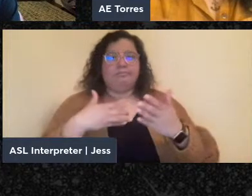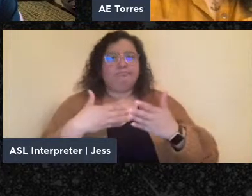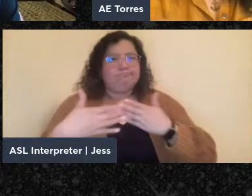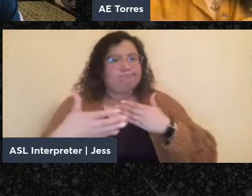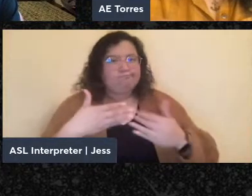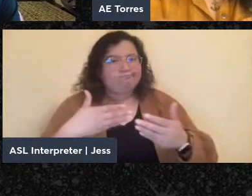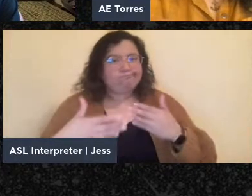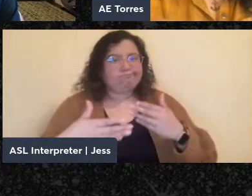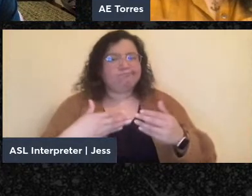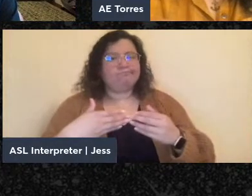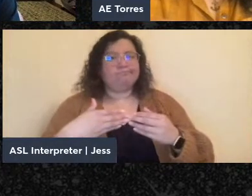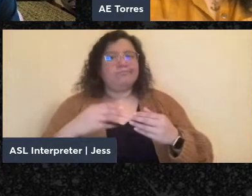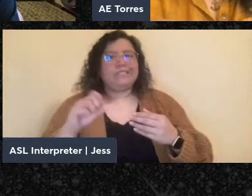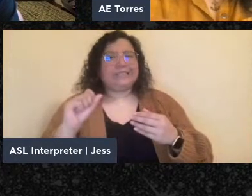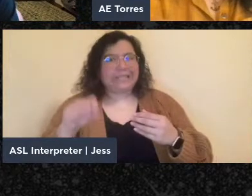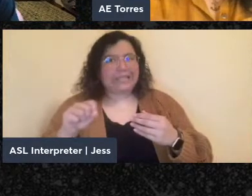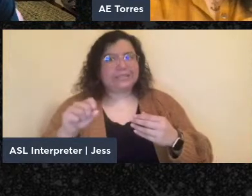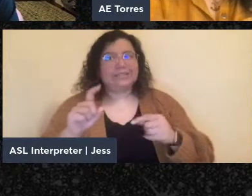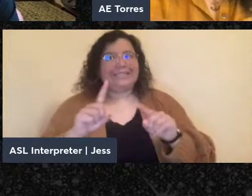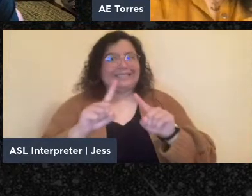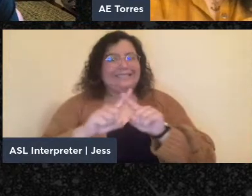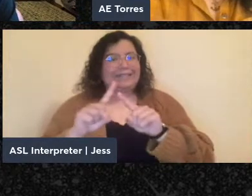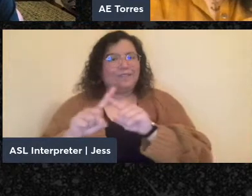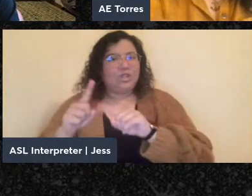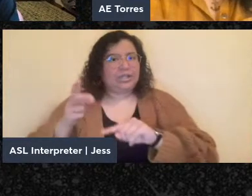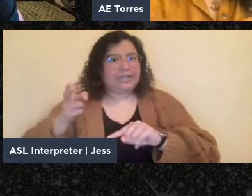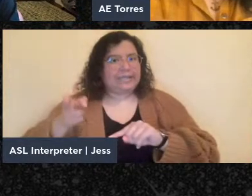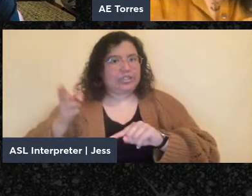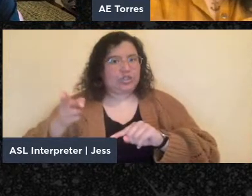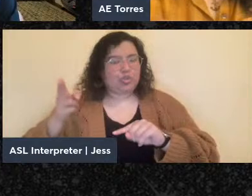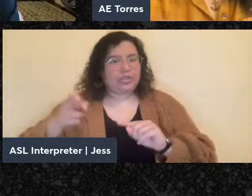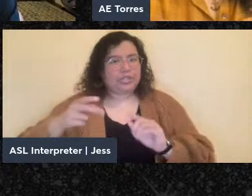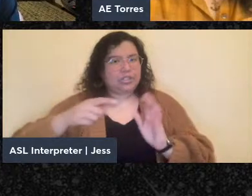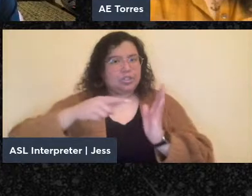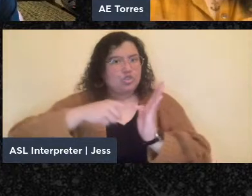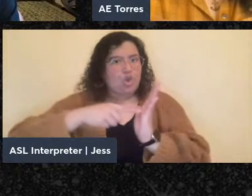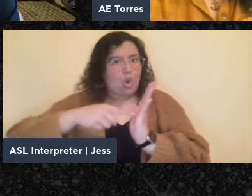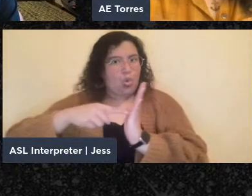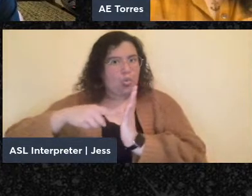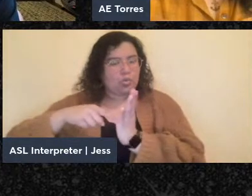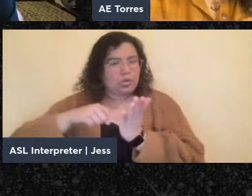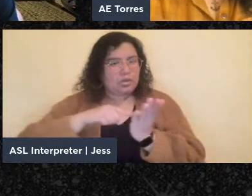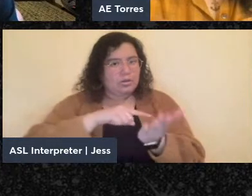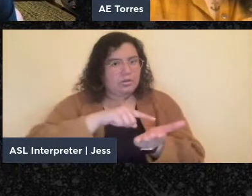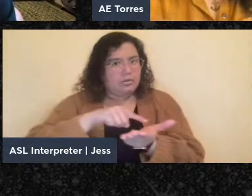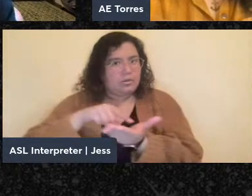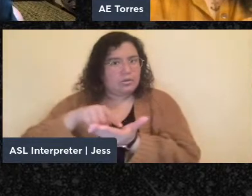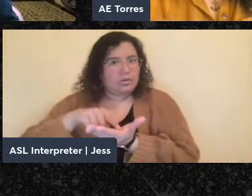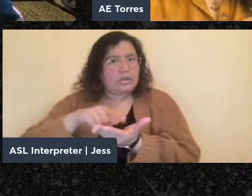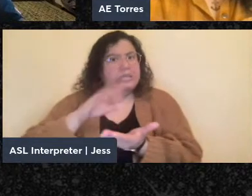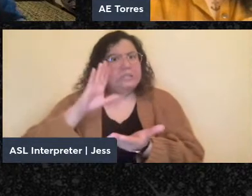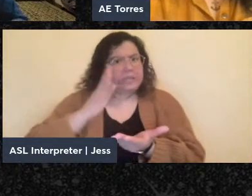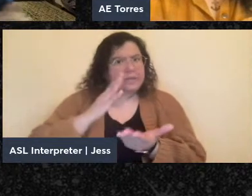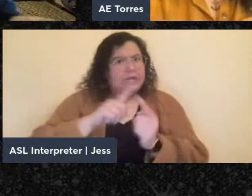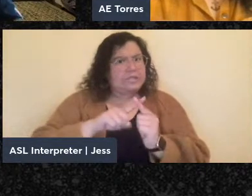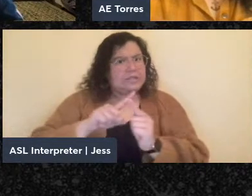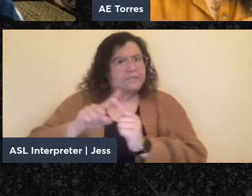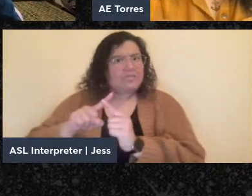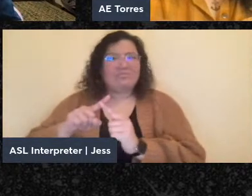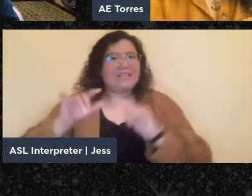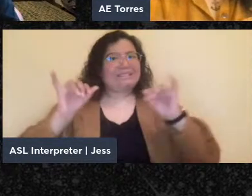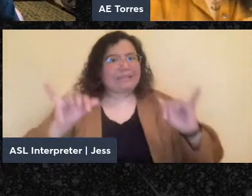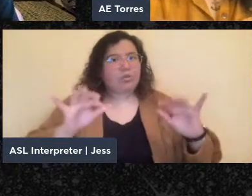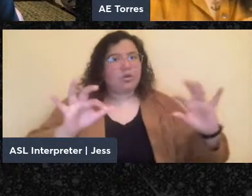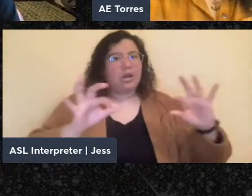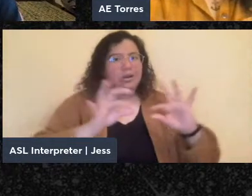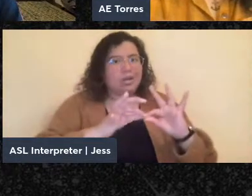different histories revealed in the book in many ways are very different from one another, they are still connected.